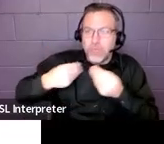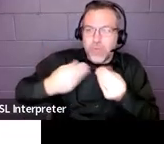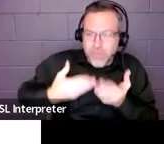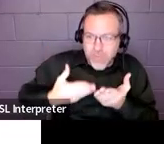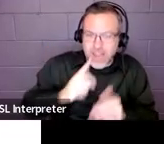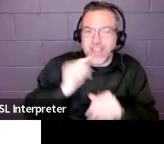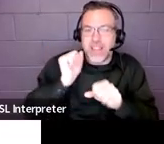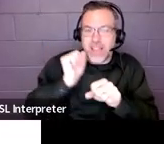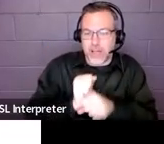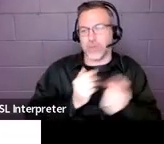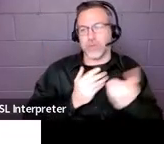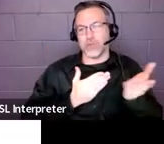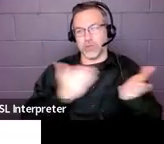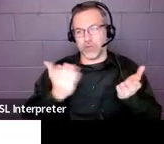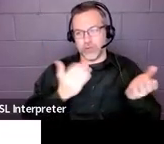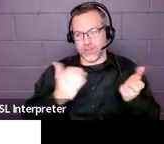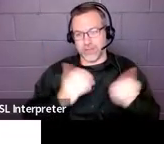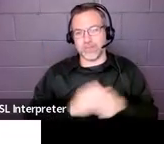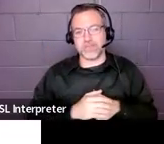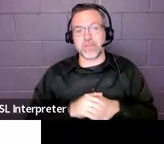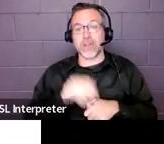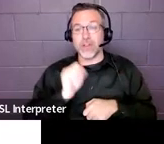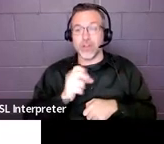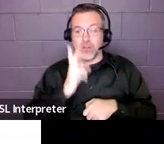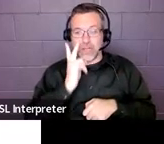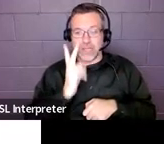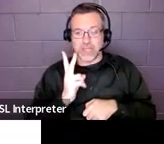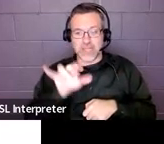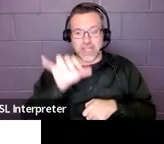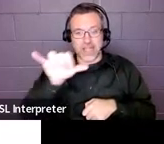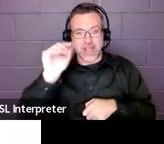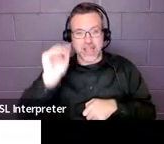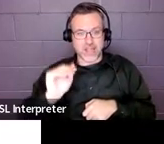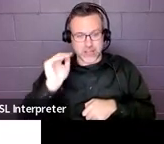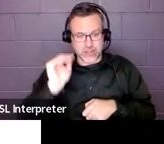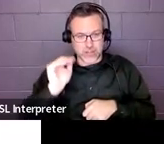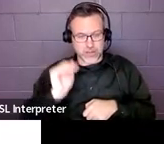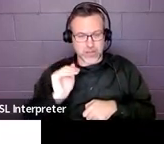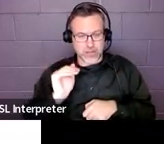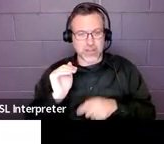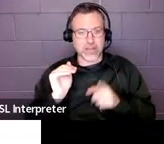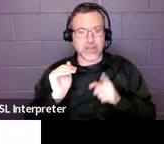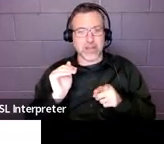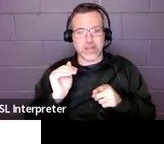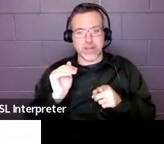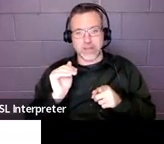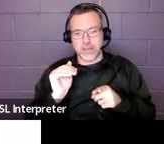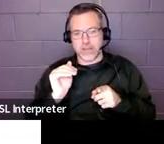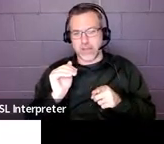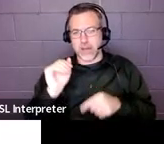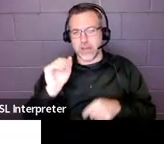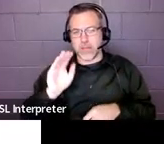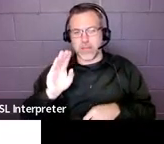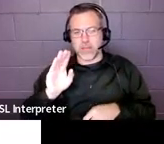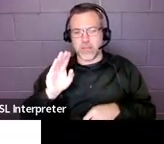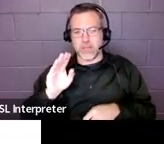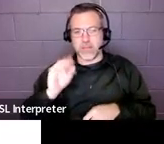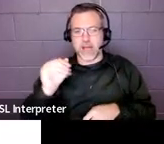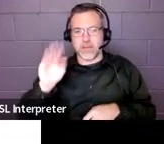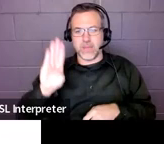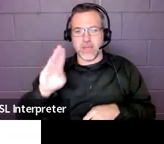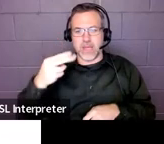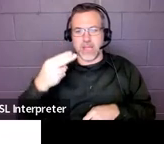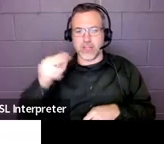So, you can see that this particular child is getting this, the ed tech, BHP support in court content